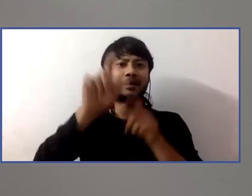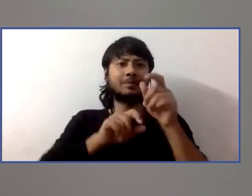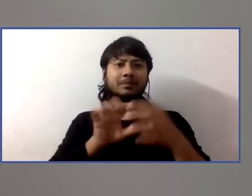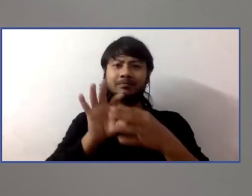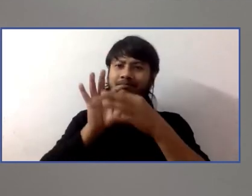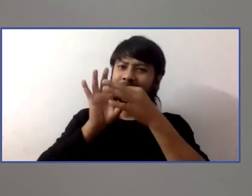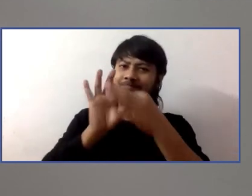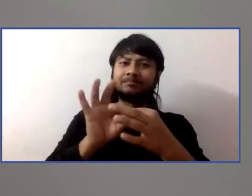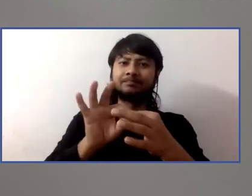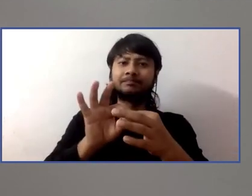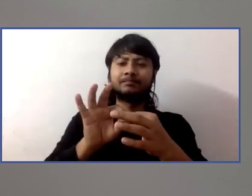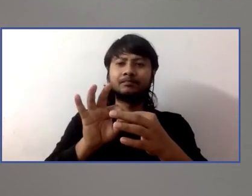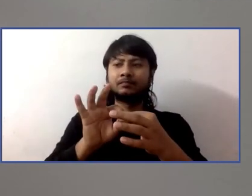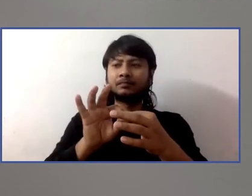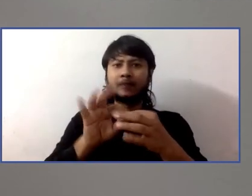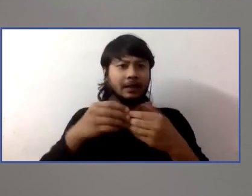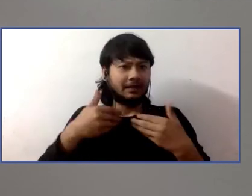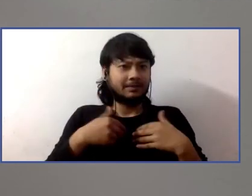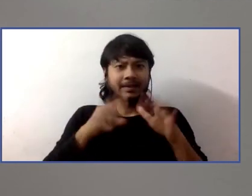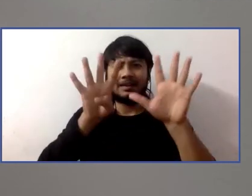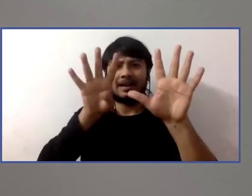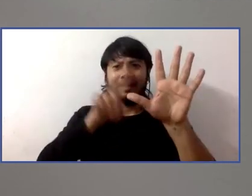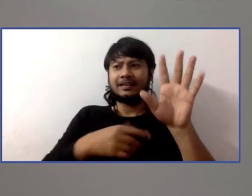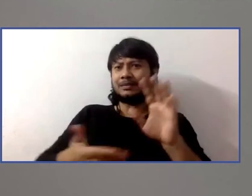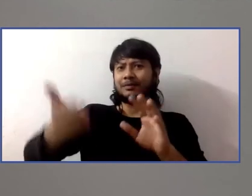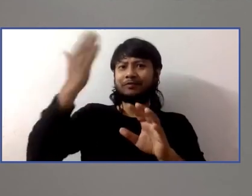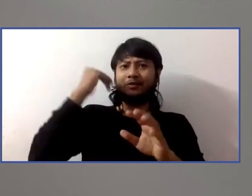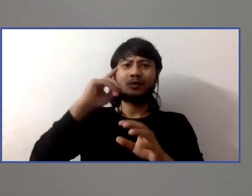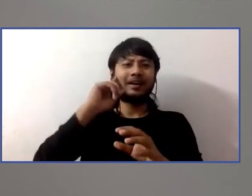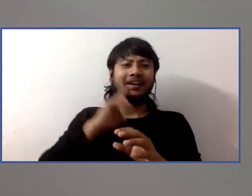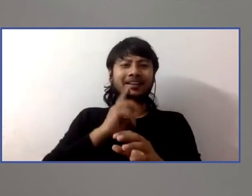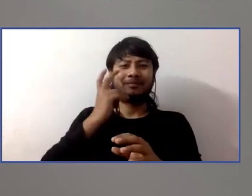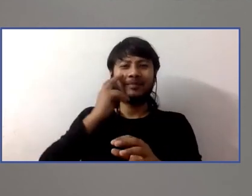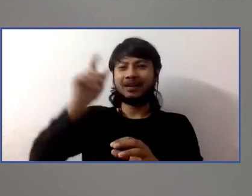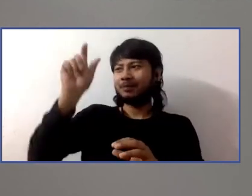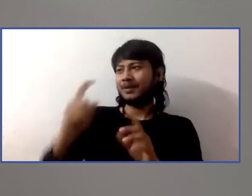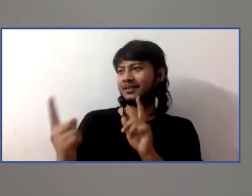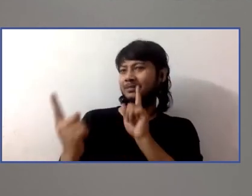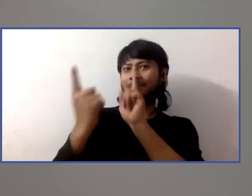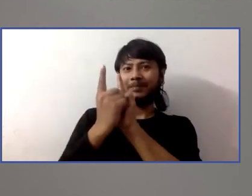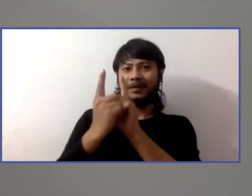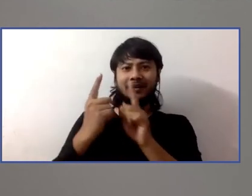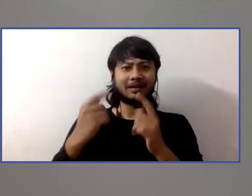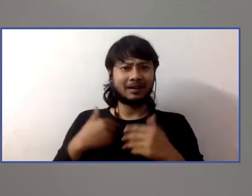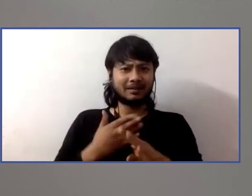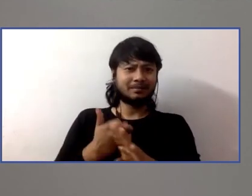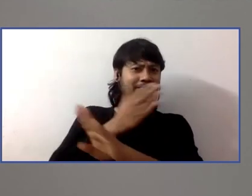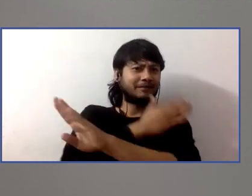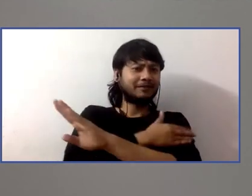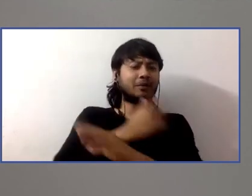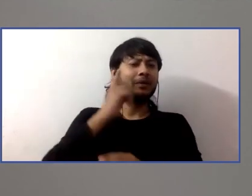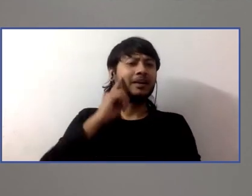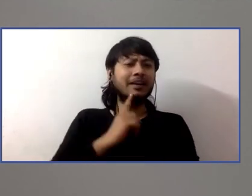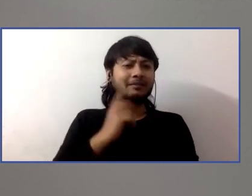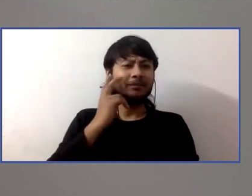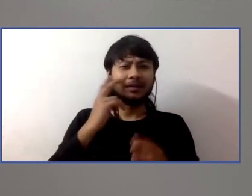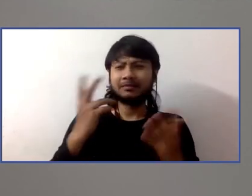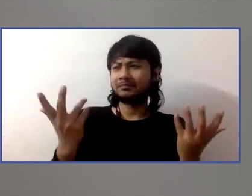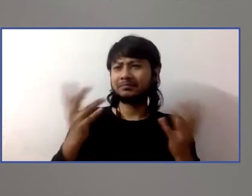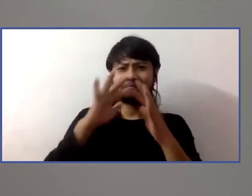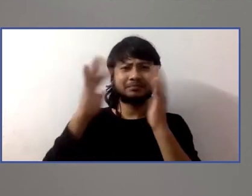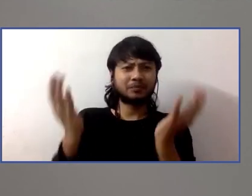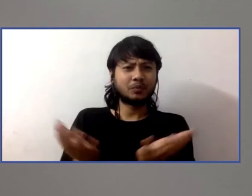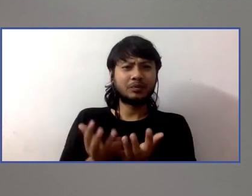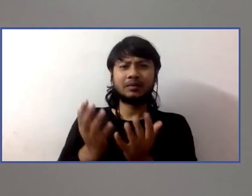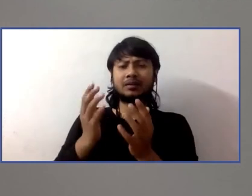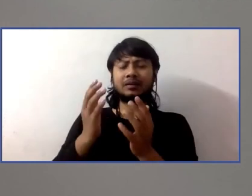none of this nine years ago, when prior to meeting Artemio, I was gifted with this chance encounter with him that led to this story that we've been able